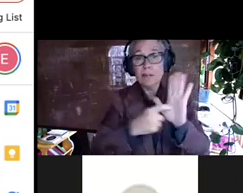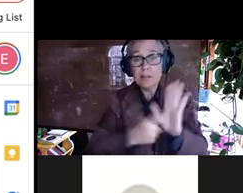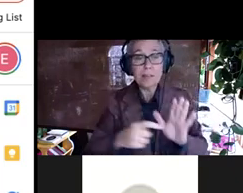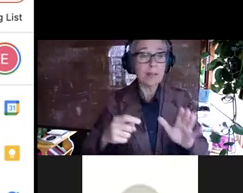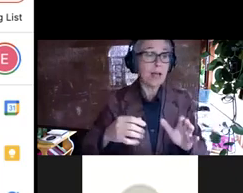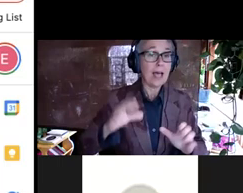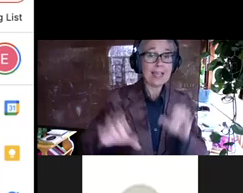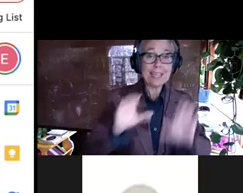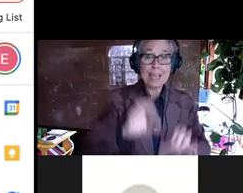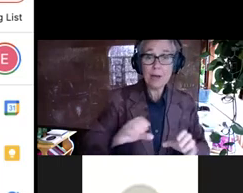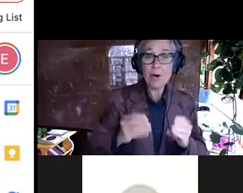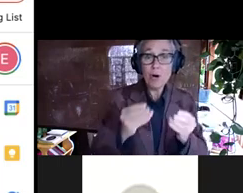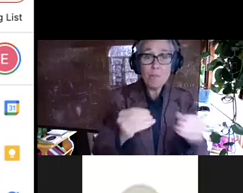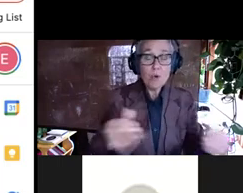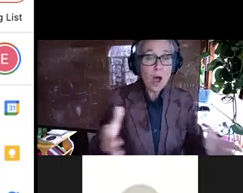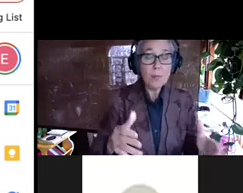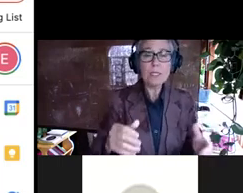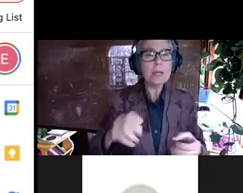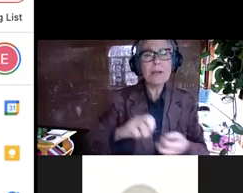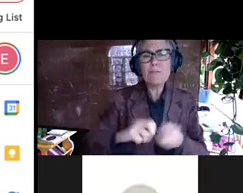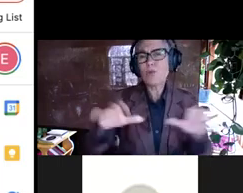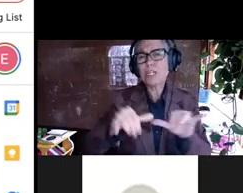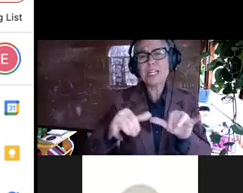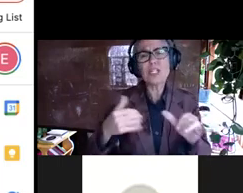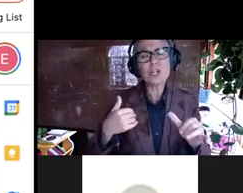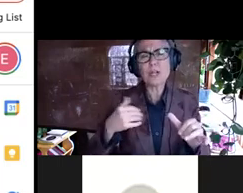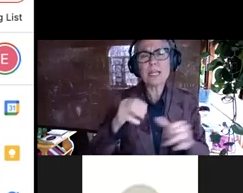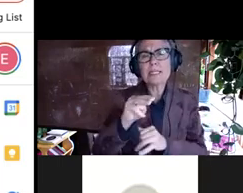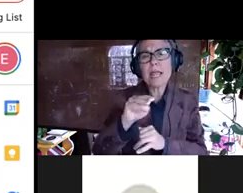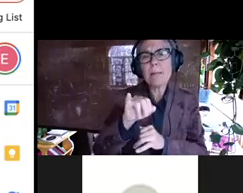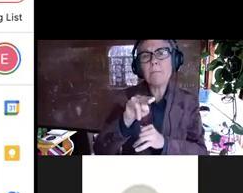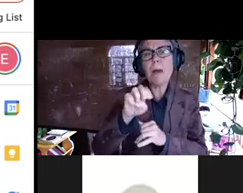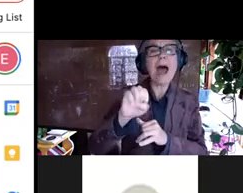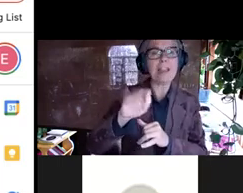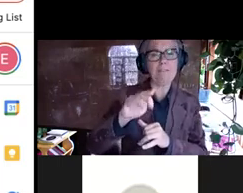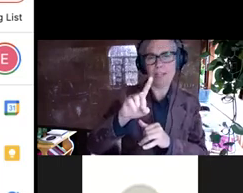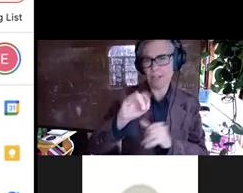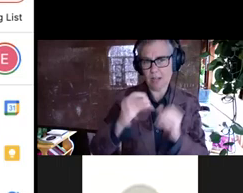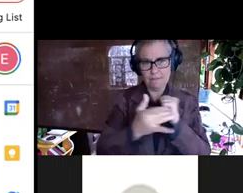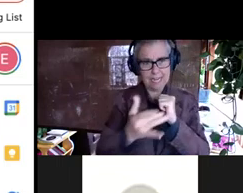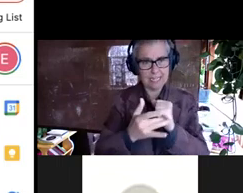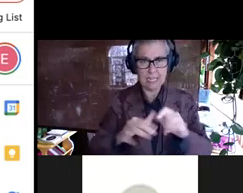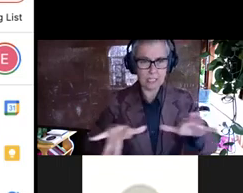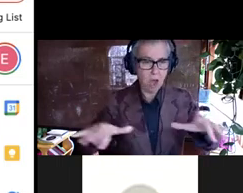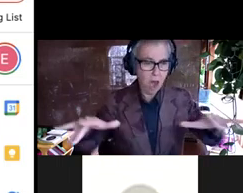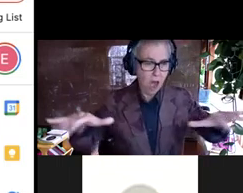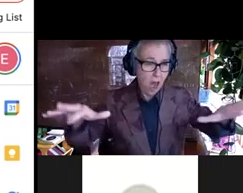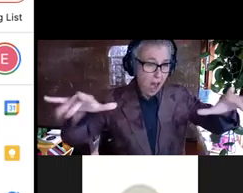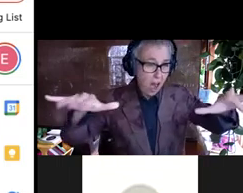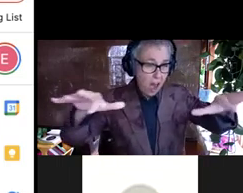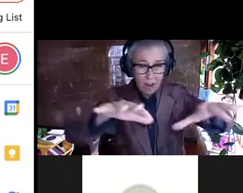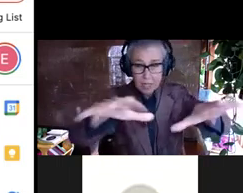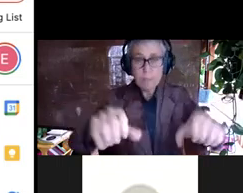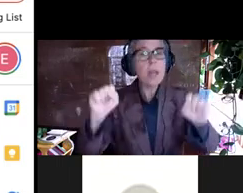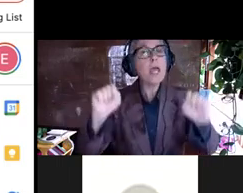is a minefield of techniques that, uh, could, could be standardized, uh,